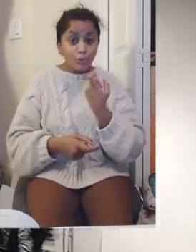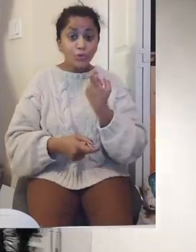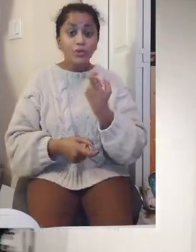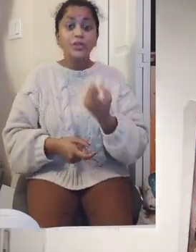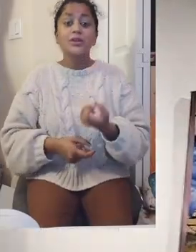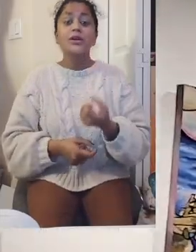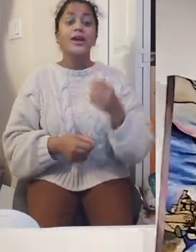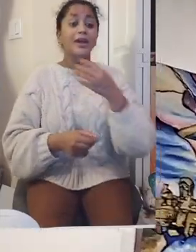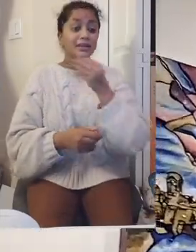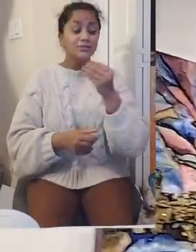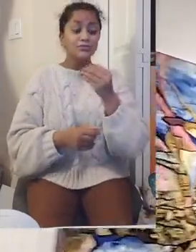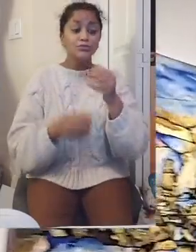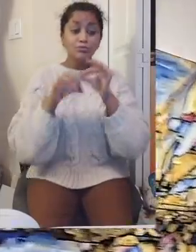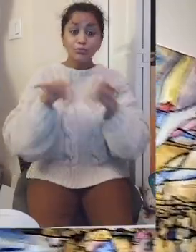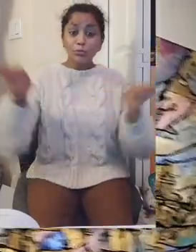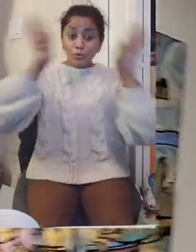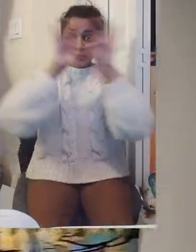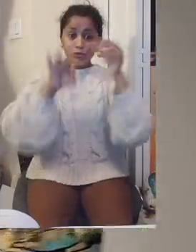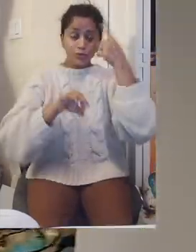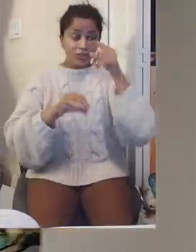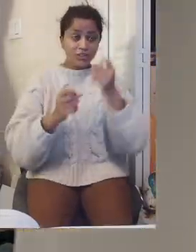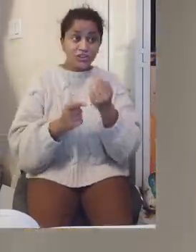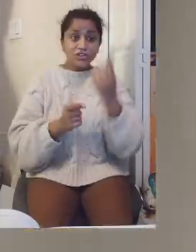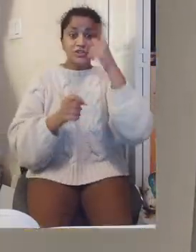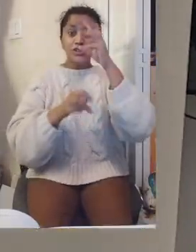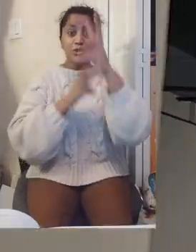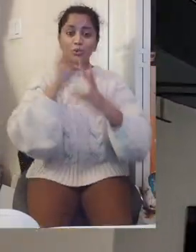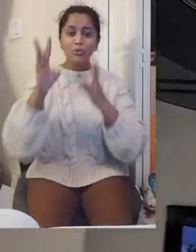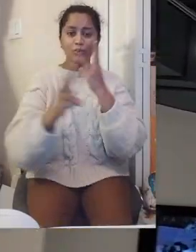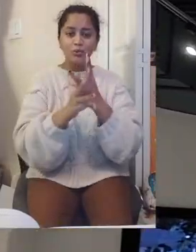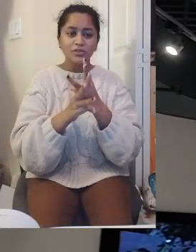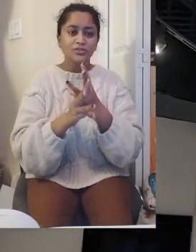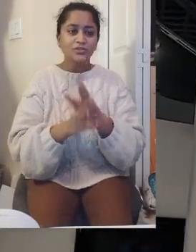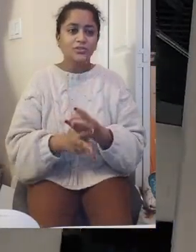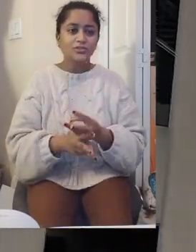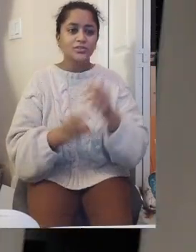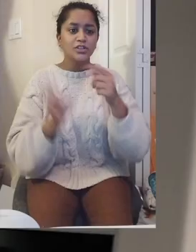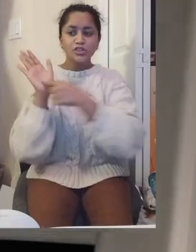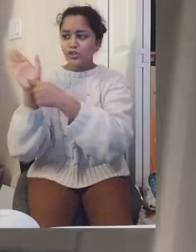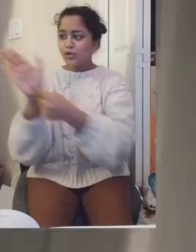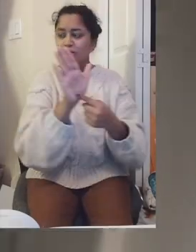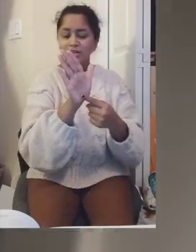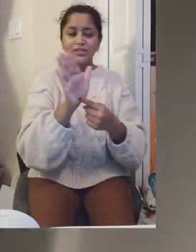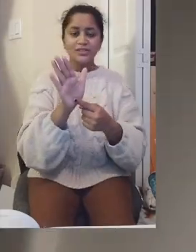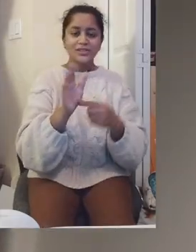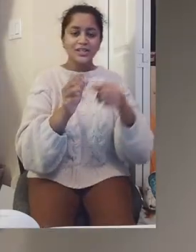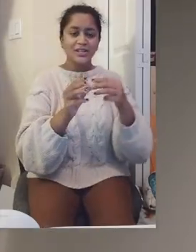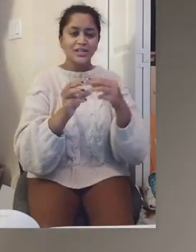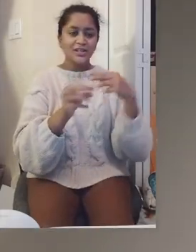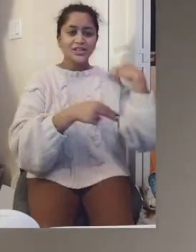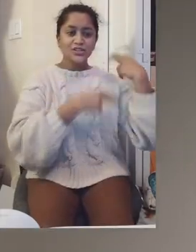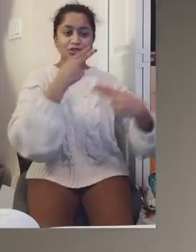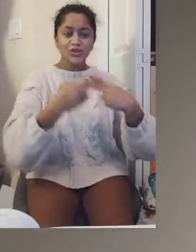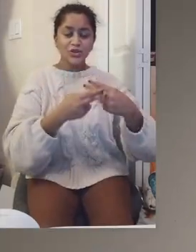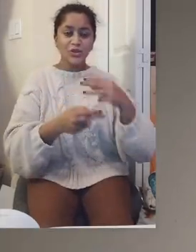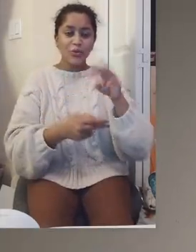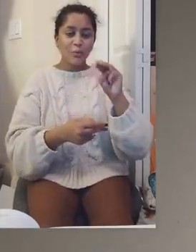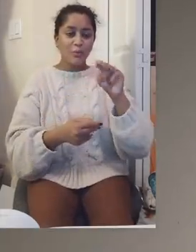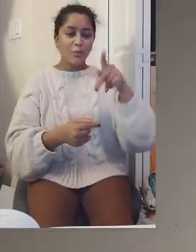Gallery. I think history is very cool and an important part of understanding the world.